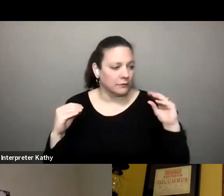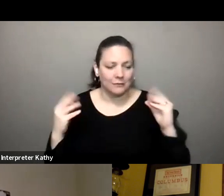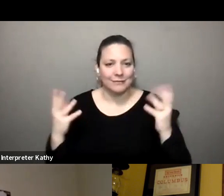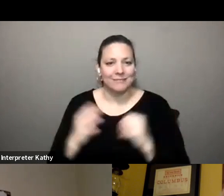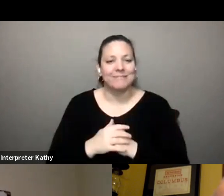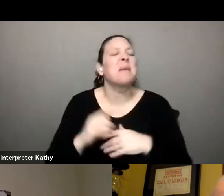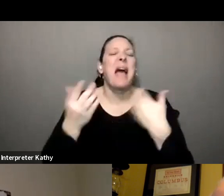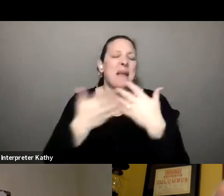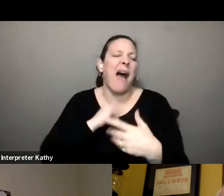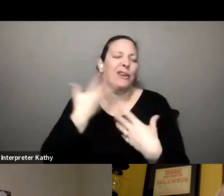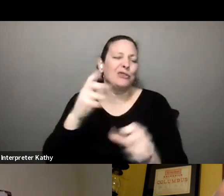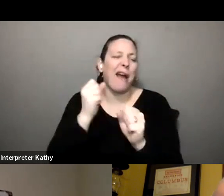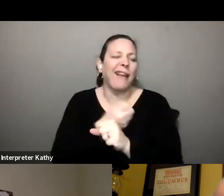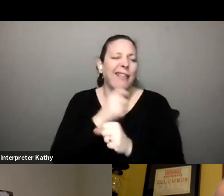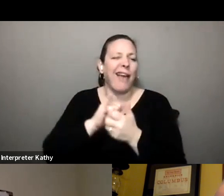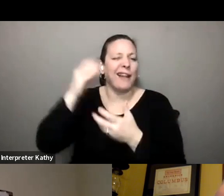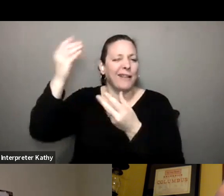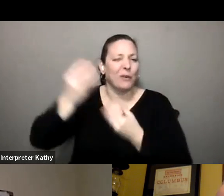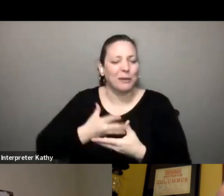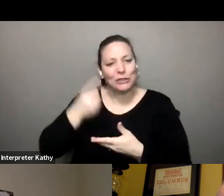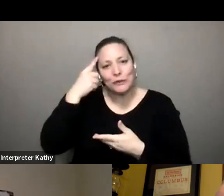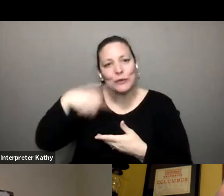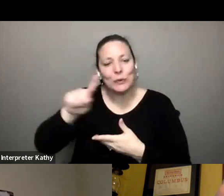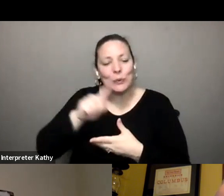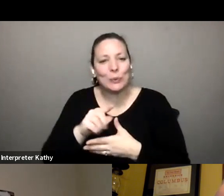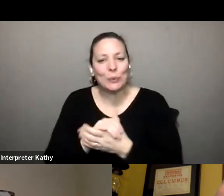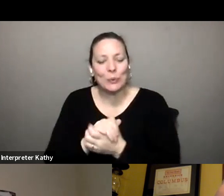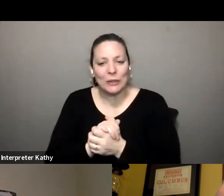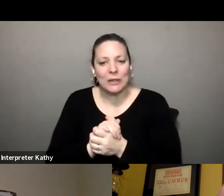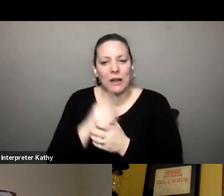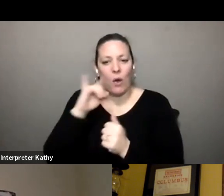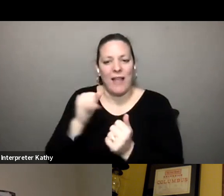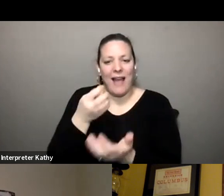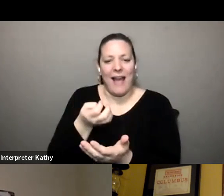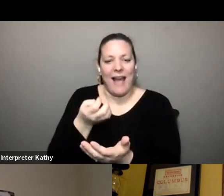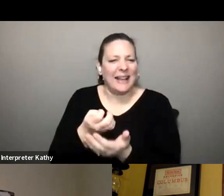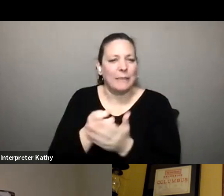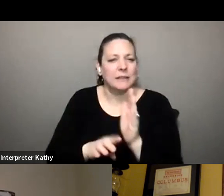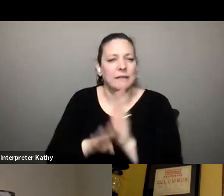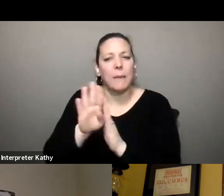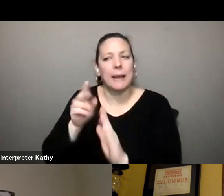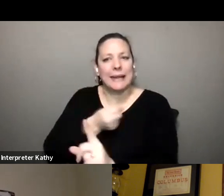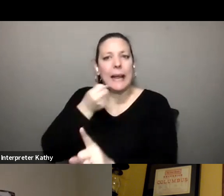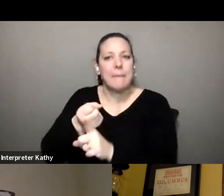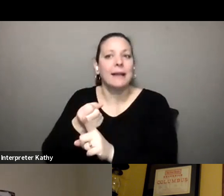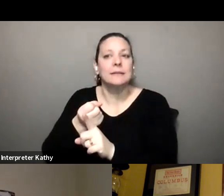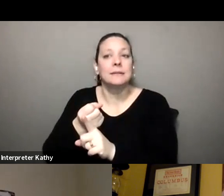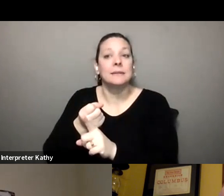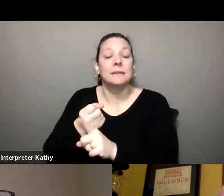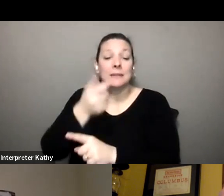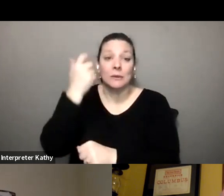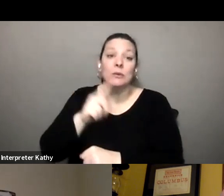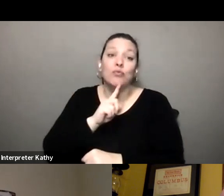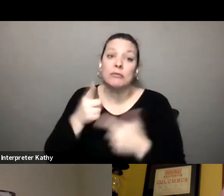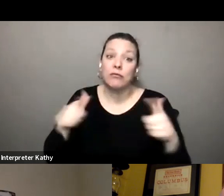um about about the uh about the the economic development uh impact uh because it is